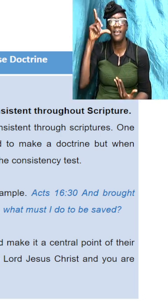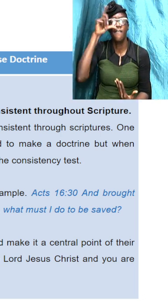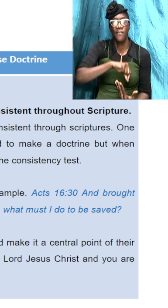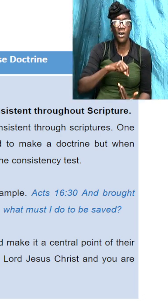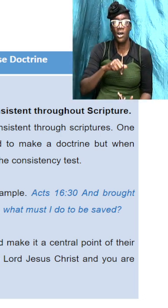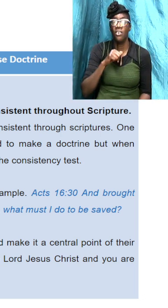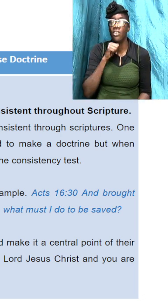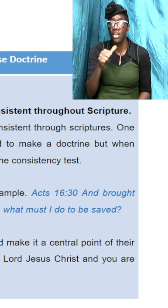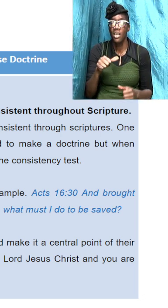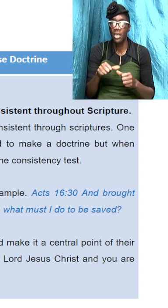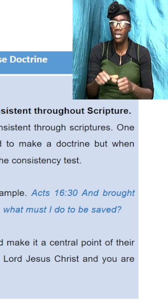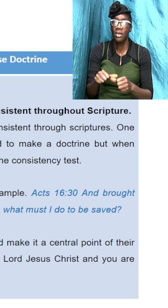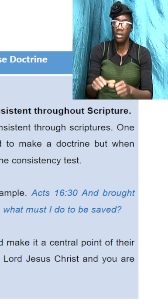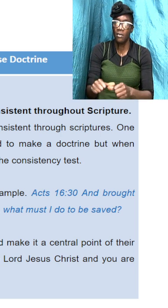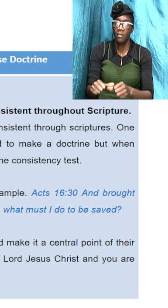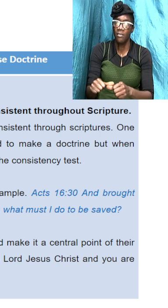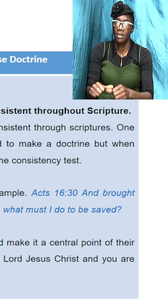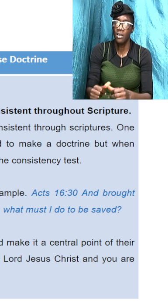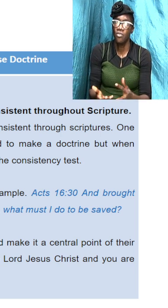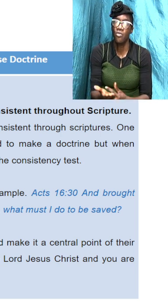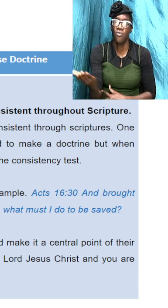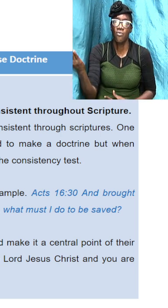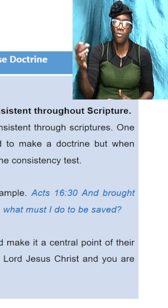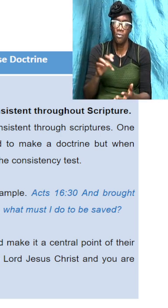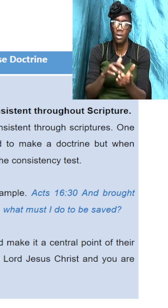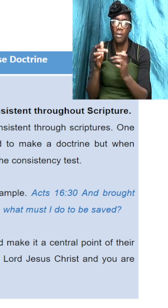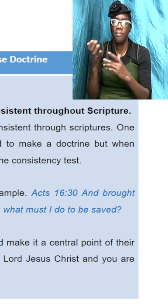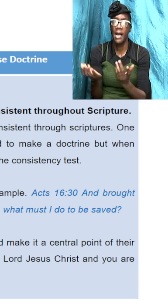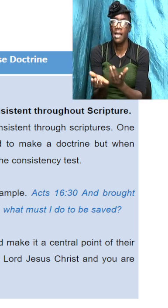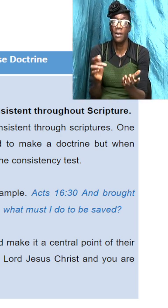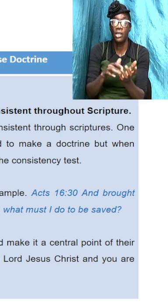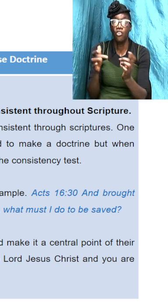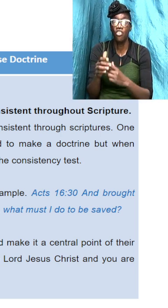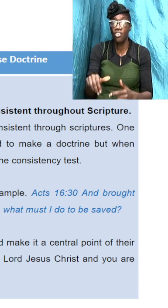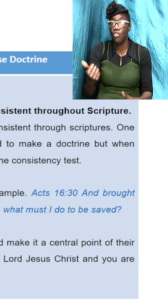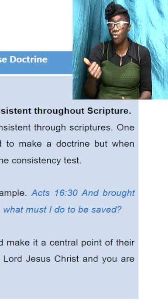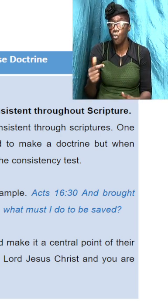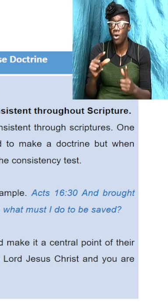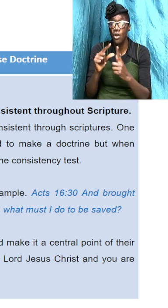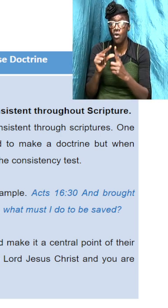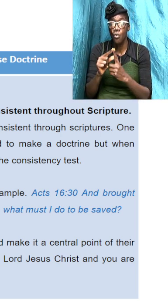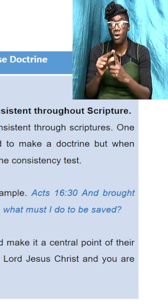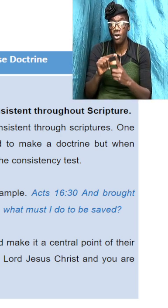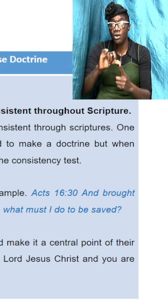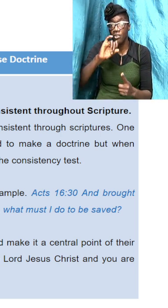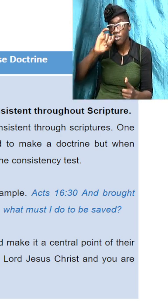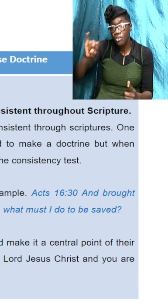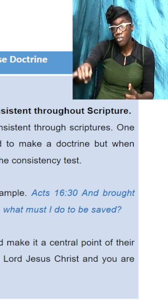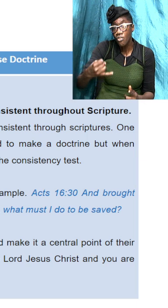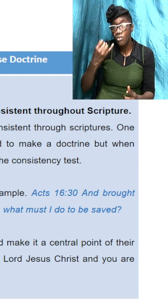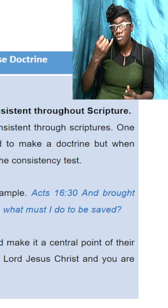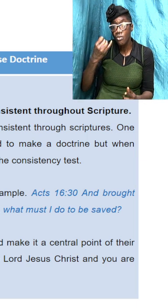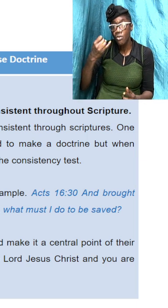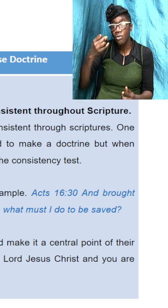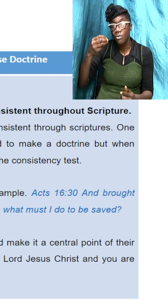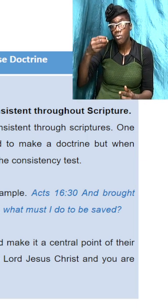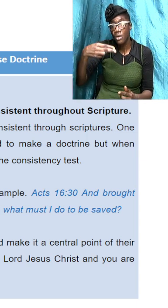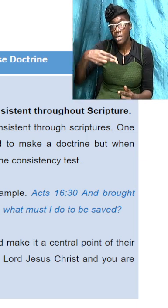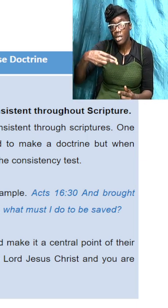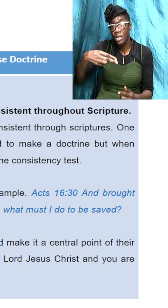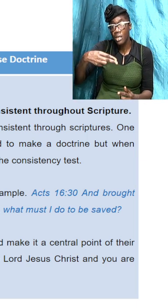consistent throughout scripture Jesus own words Saint John 3 verses 5